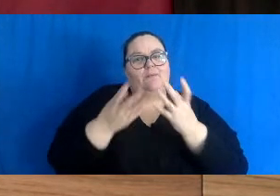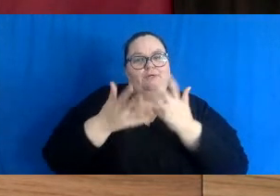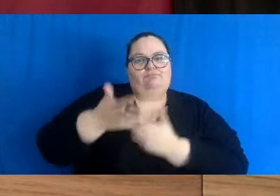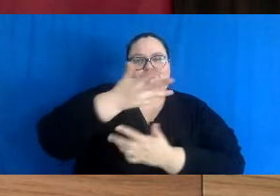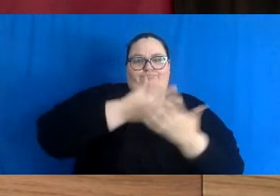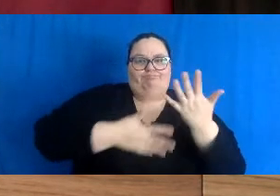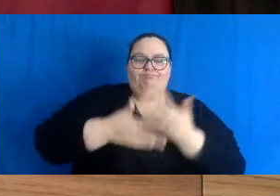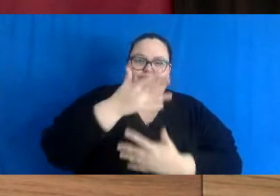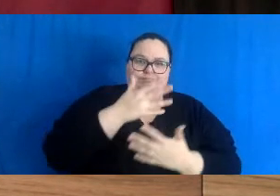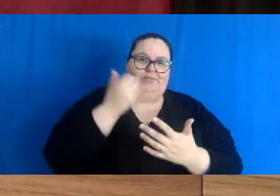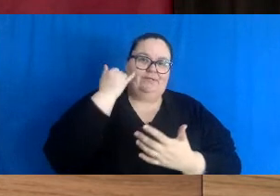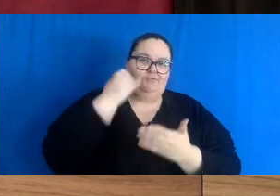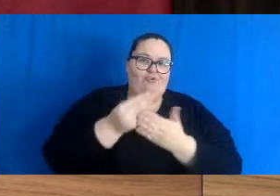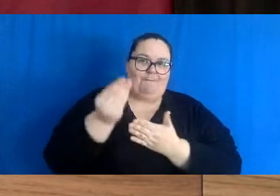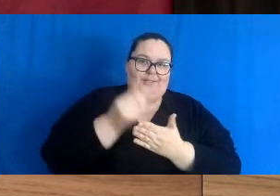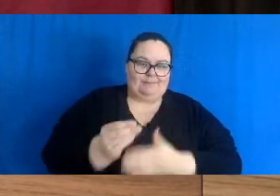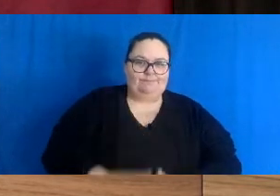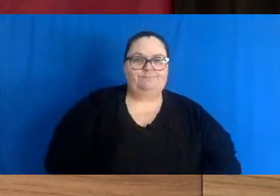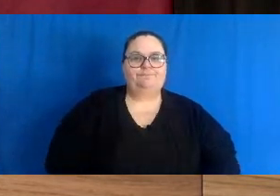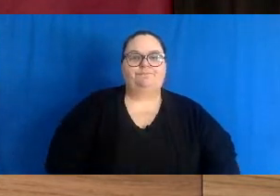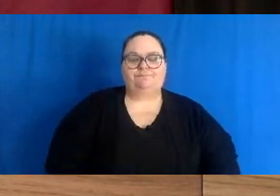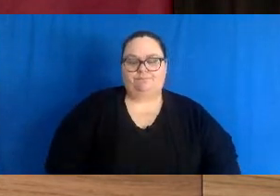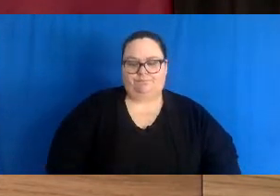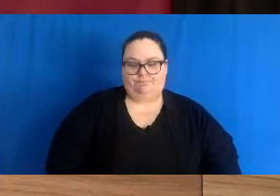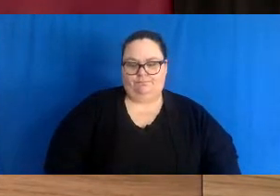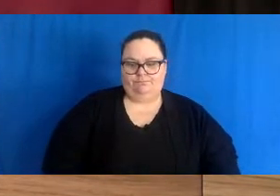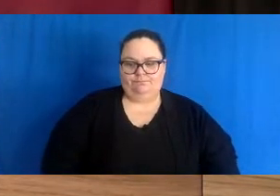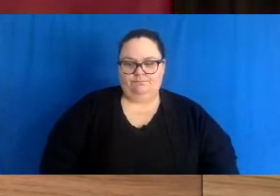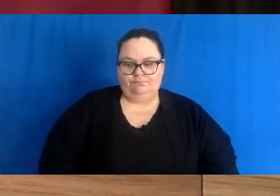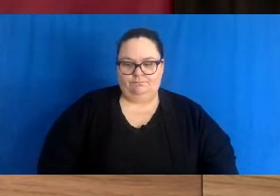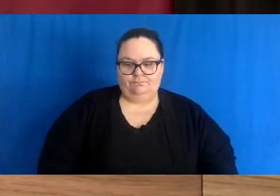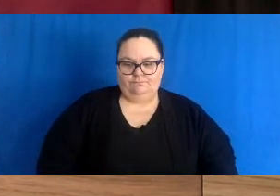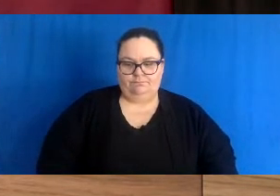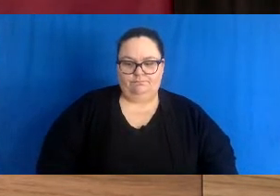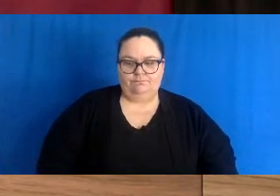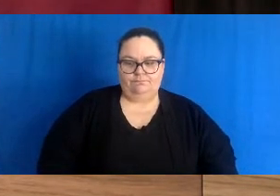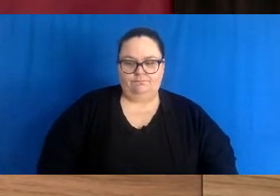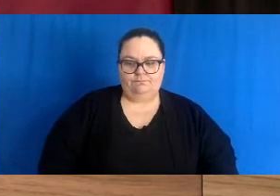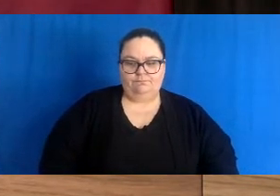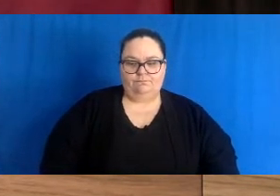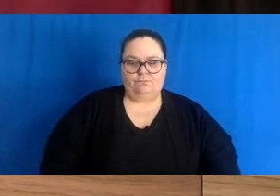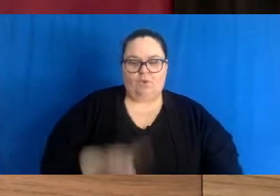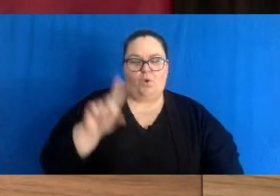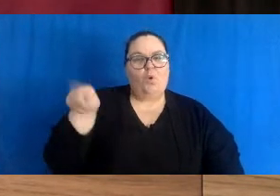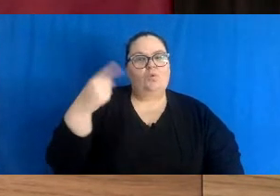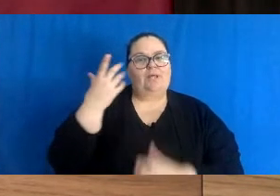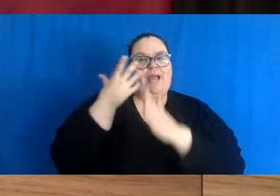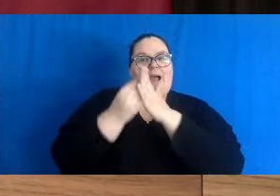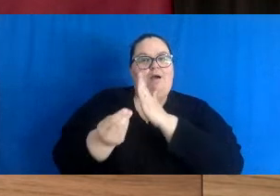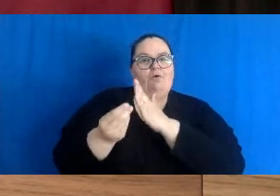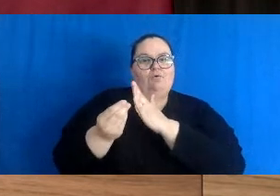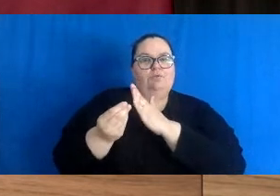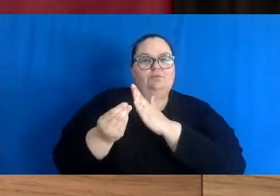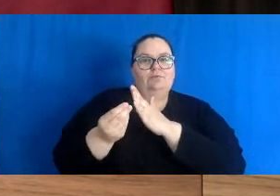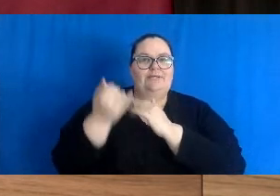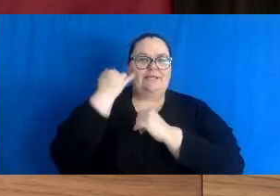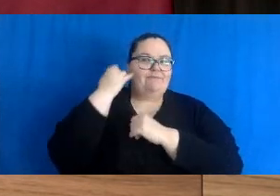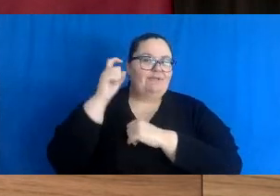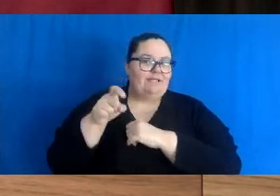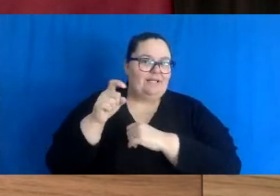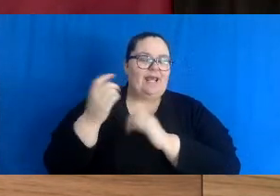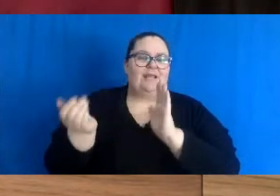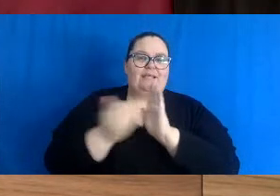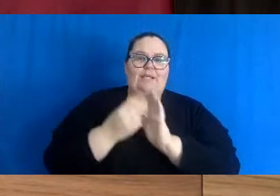when you are shopping. With others when you are shopping. Only go out for necessities when feasible, and assign one household member to do the